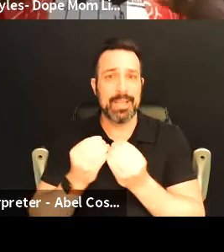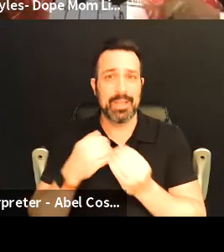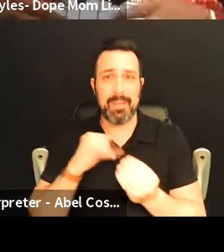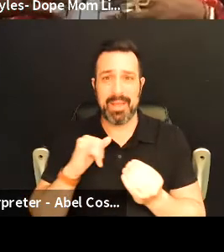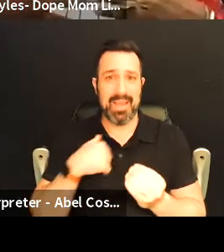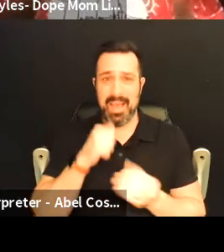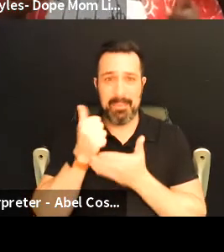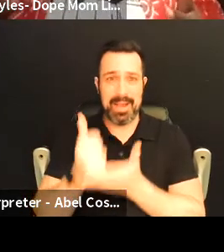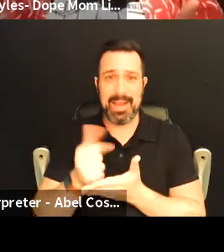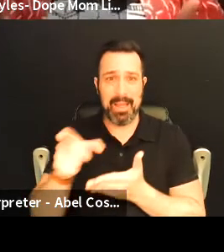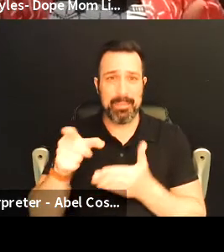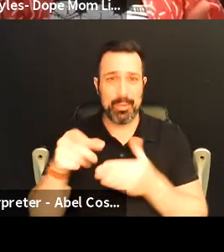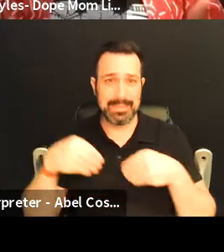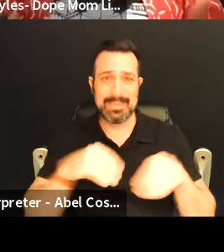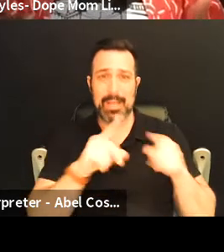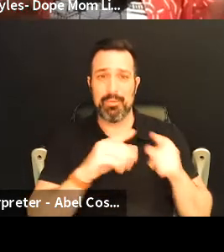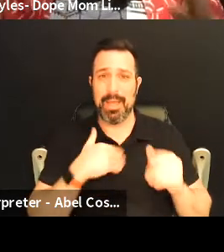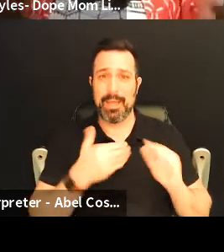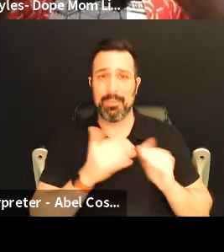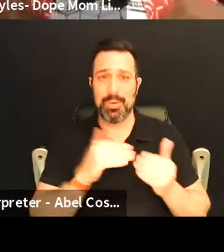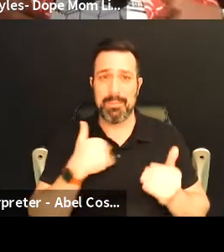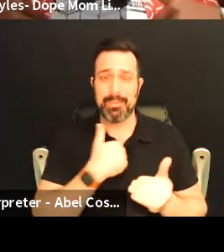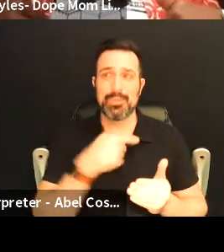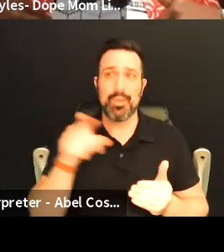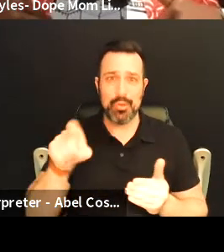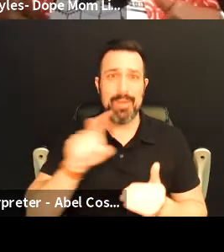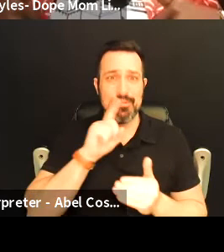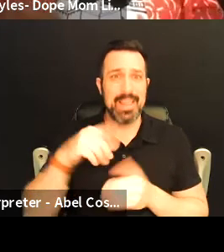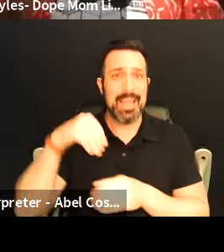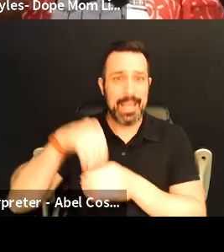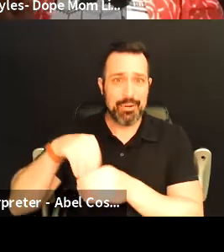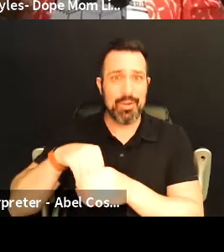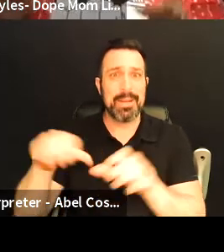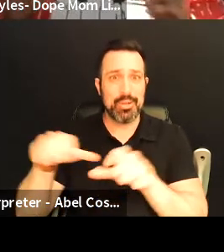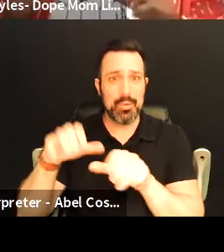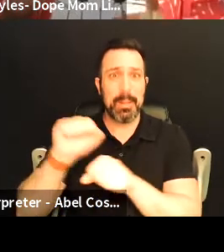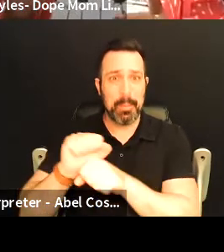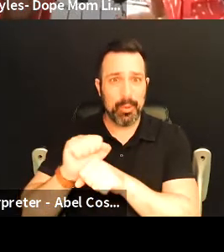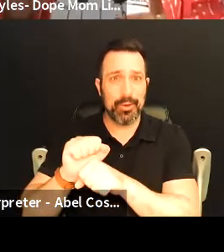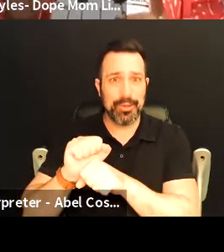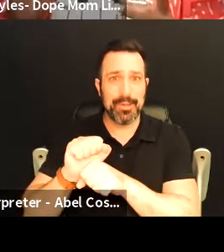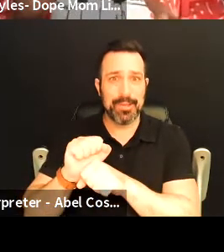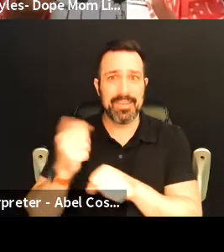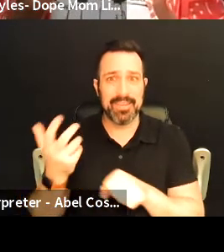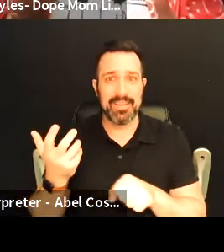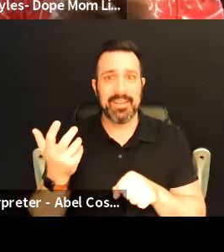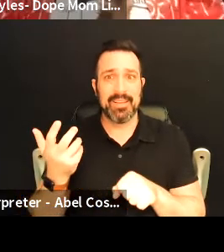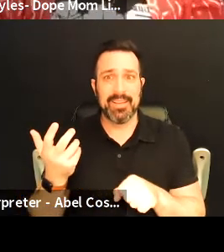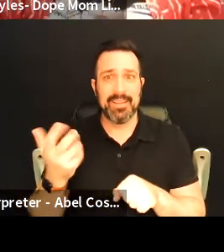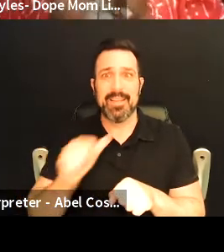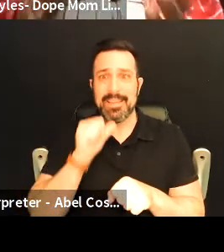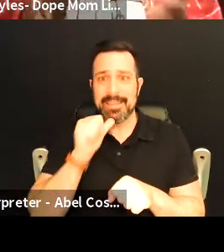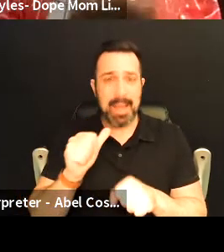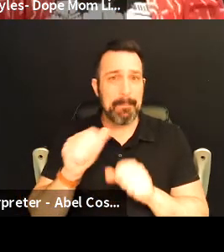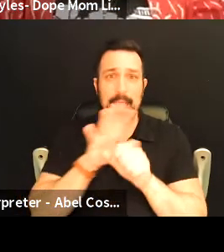was like I'm not going to help you sell to my community members like you have to really internally be doing the work and not um not